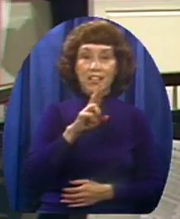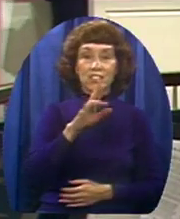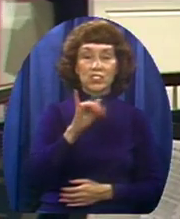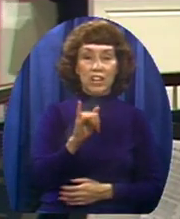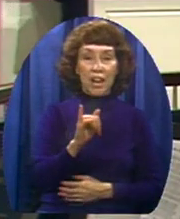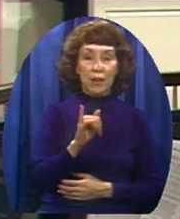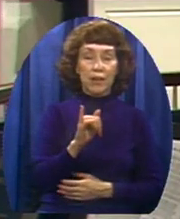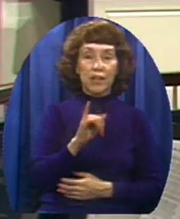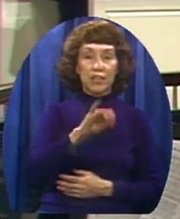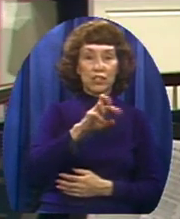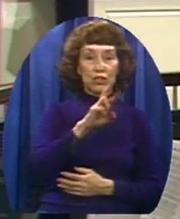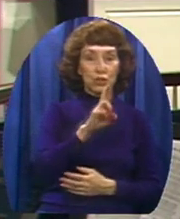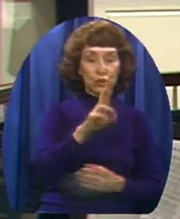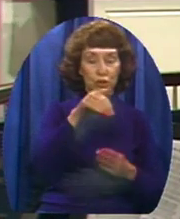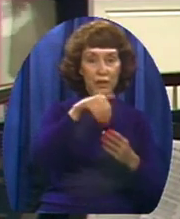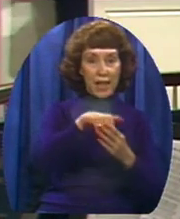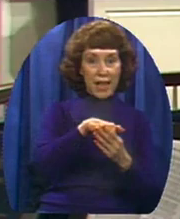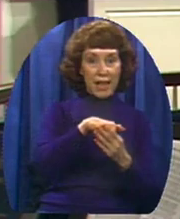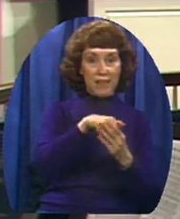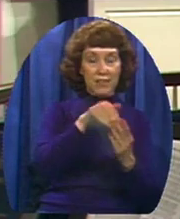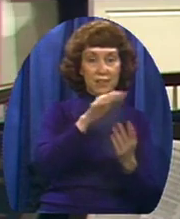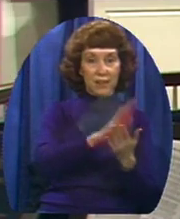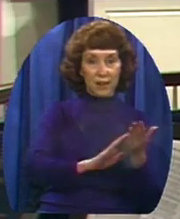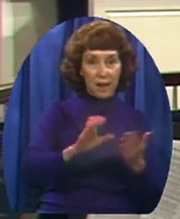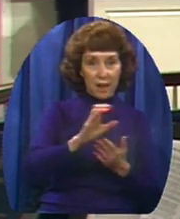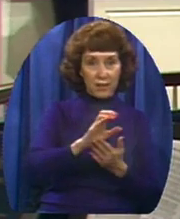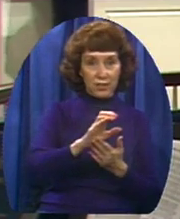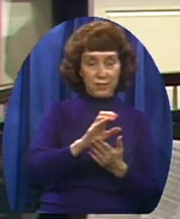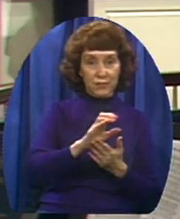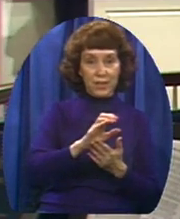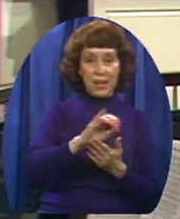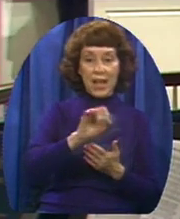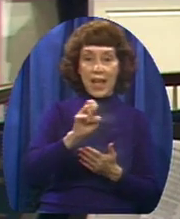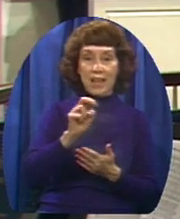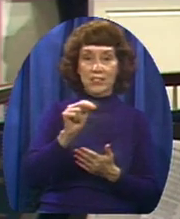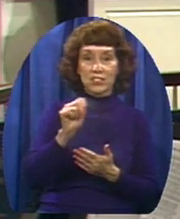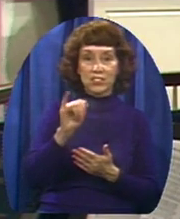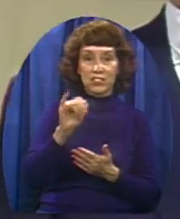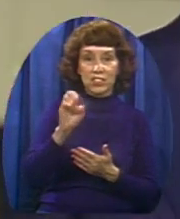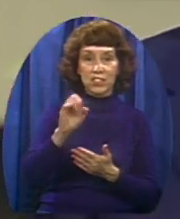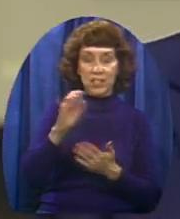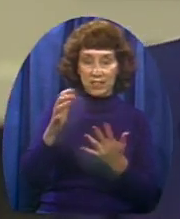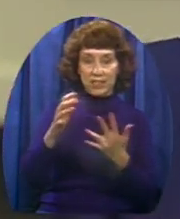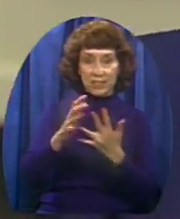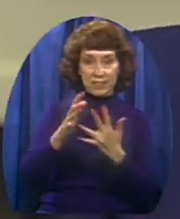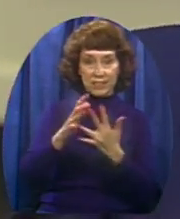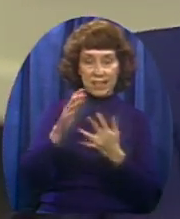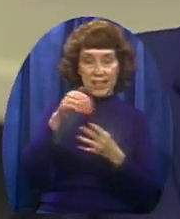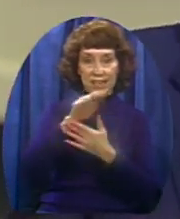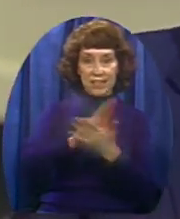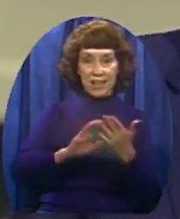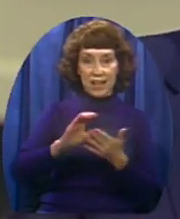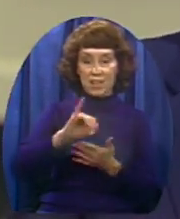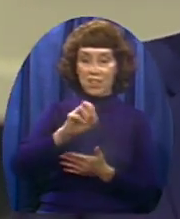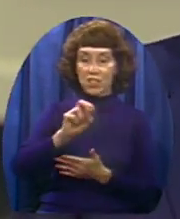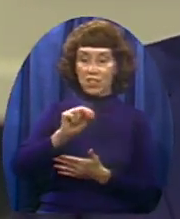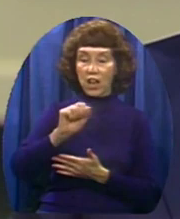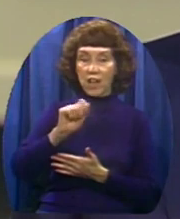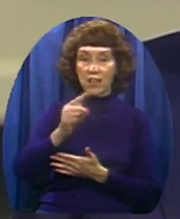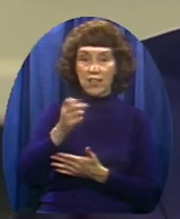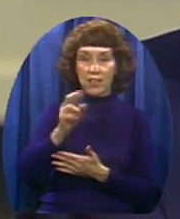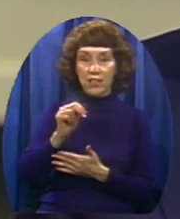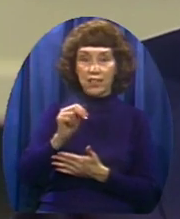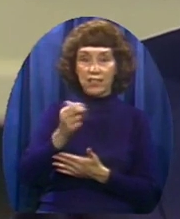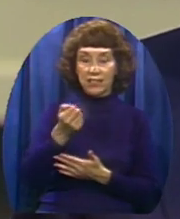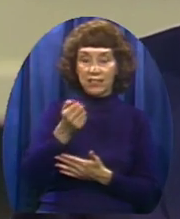17 and she's a first year student at Liberty Baptist College Jonathan is just now 16 and he's a